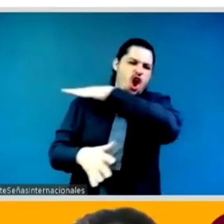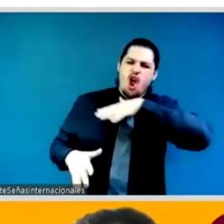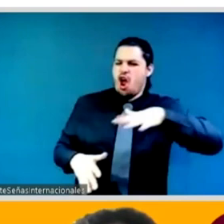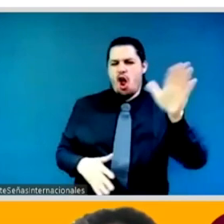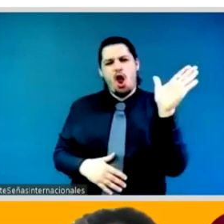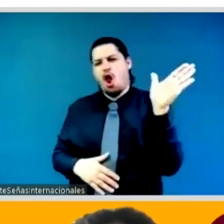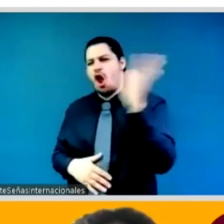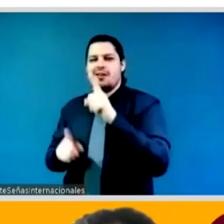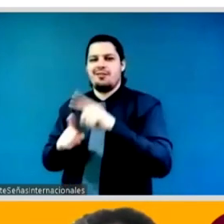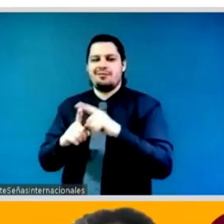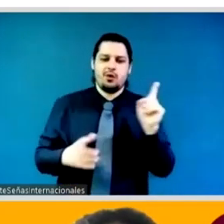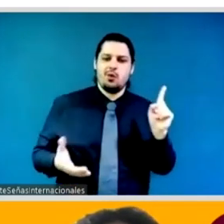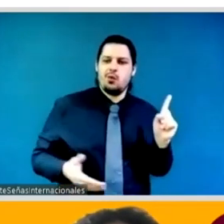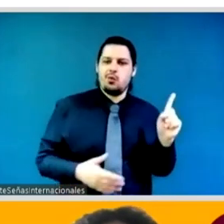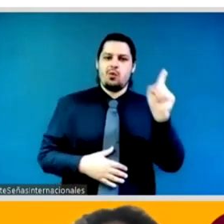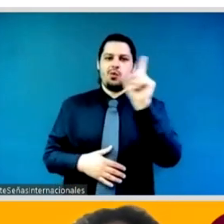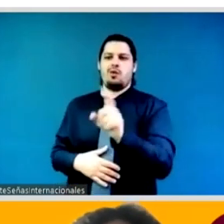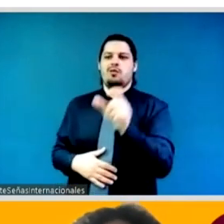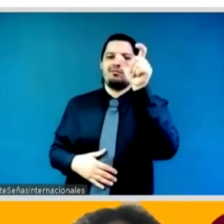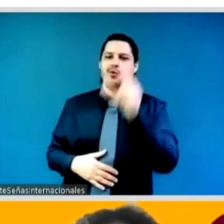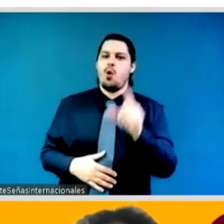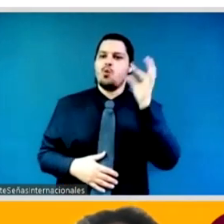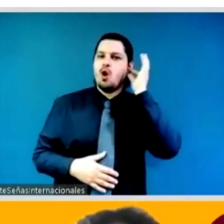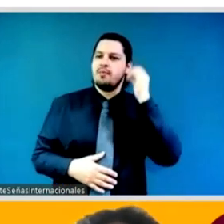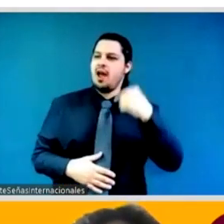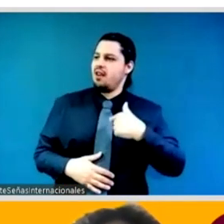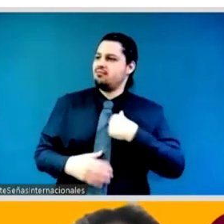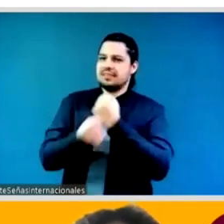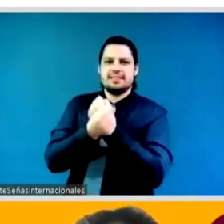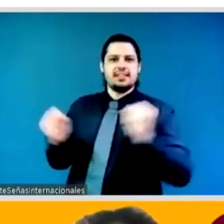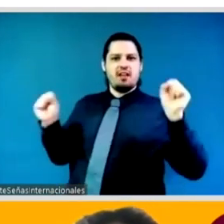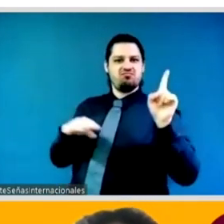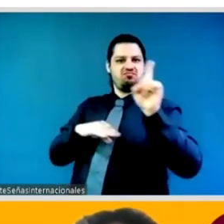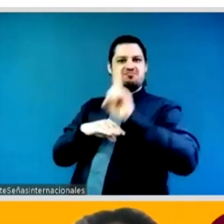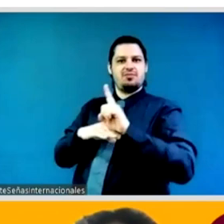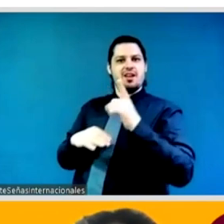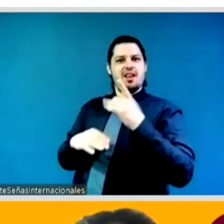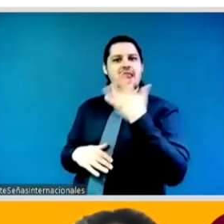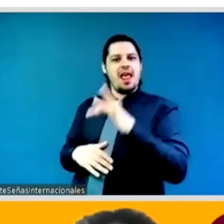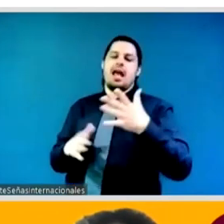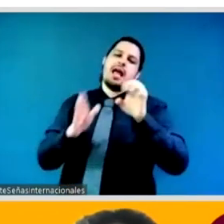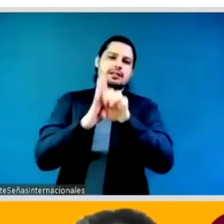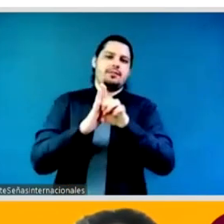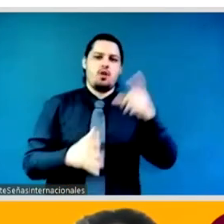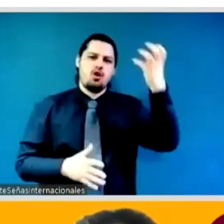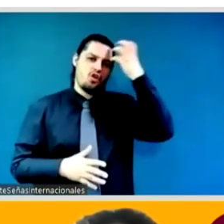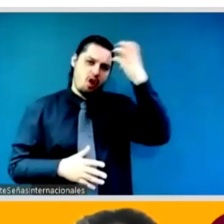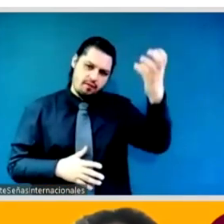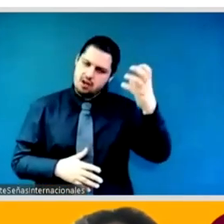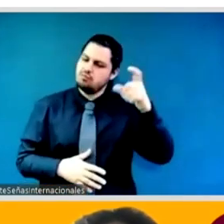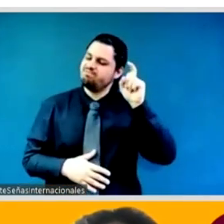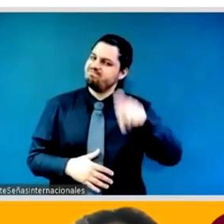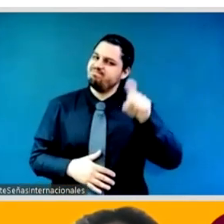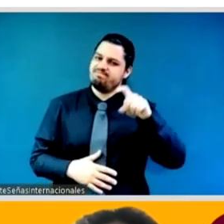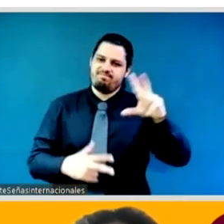example could commit to reform and repeal restrictive and punitive laws such as those